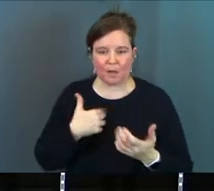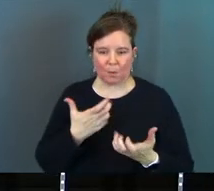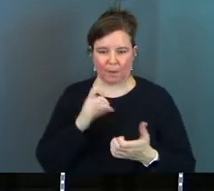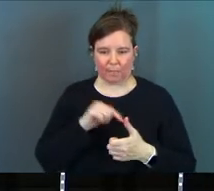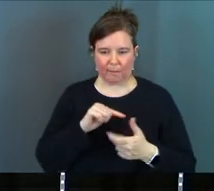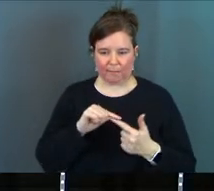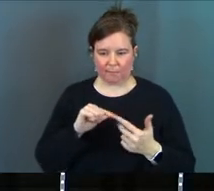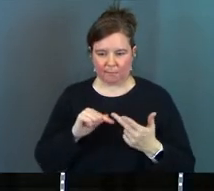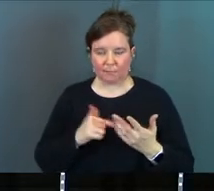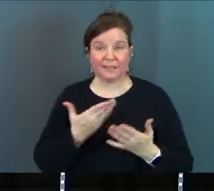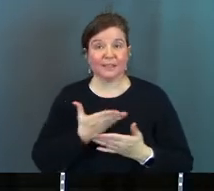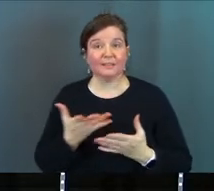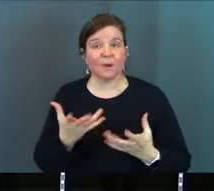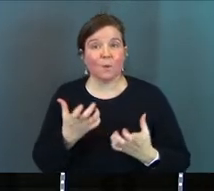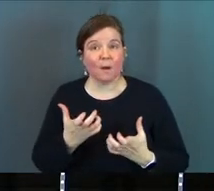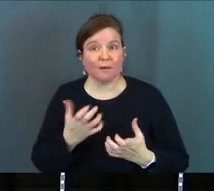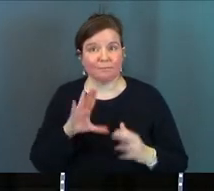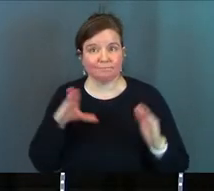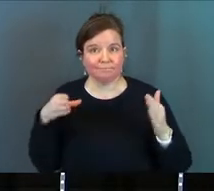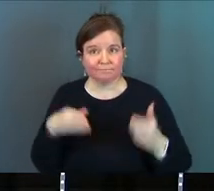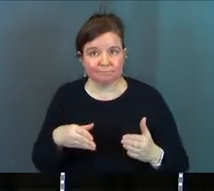sold out to the things that they want